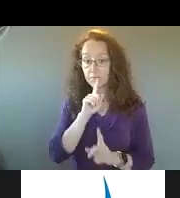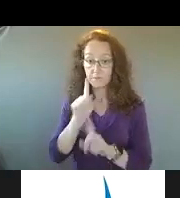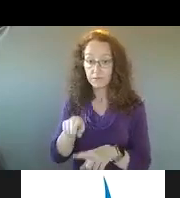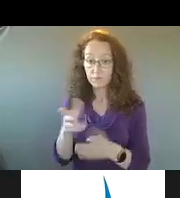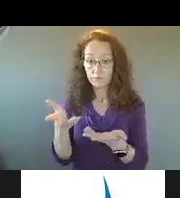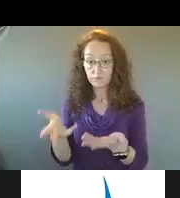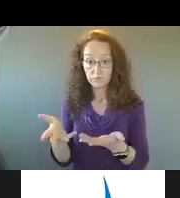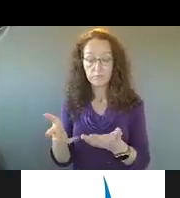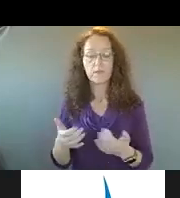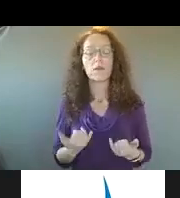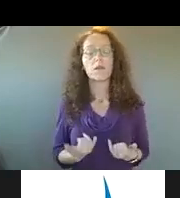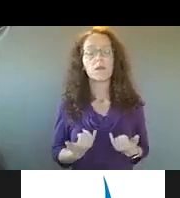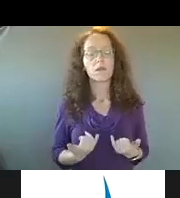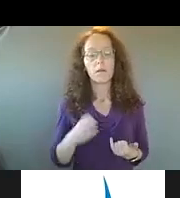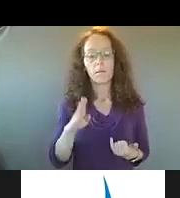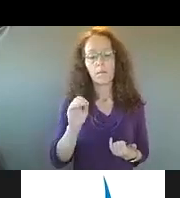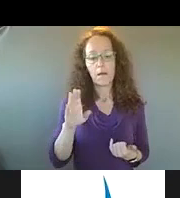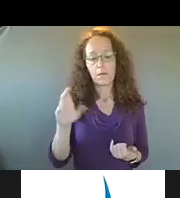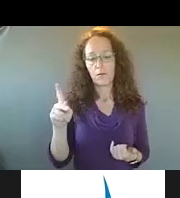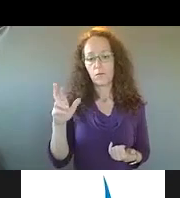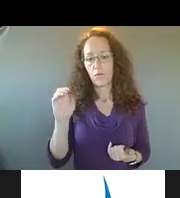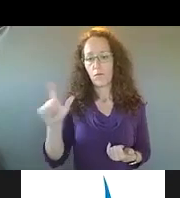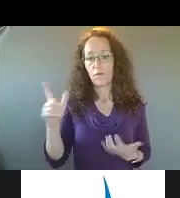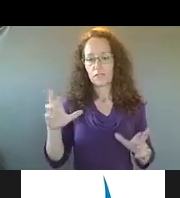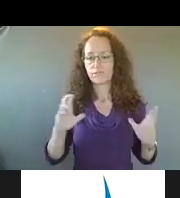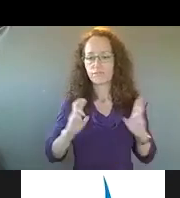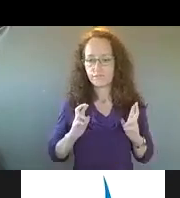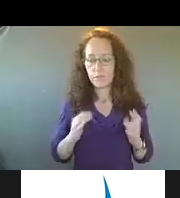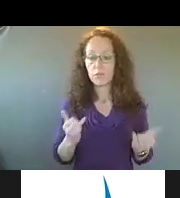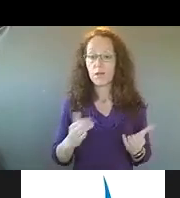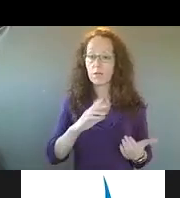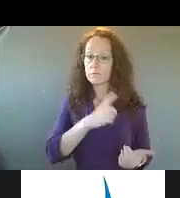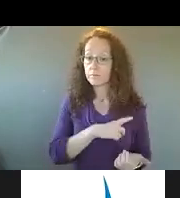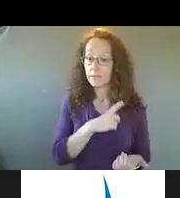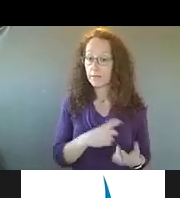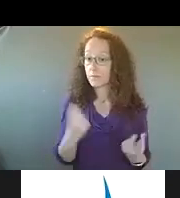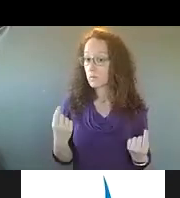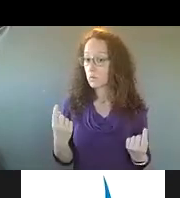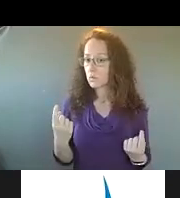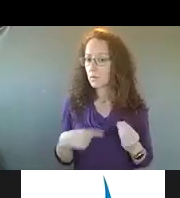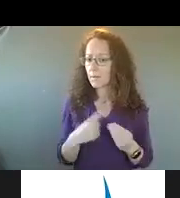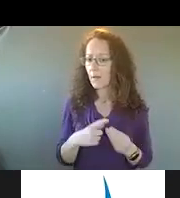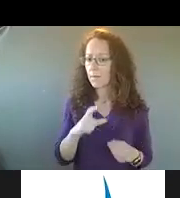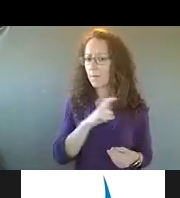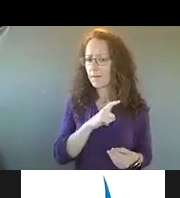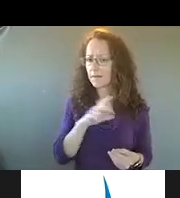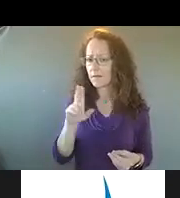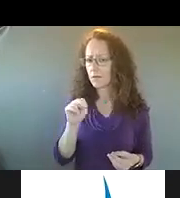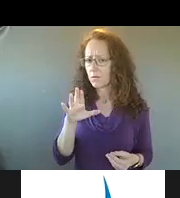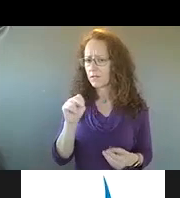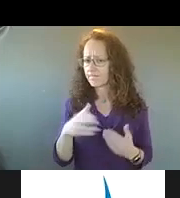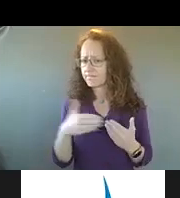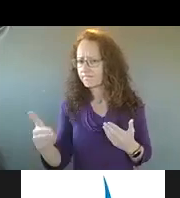Um, so now that Bob Kroll has retired, what is the City of Minneapolis going to do about the police union moving forward?